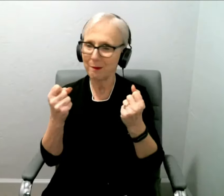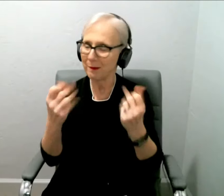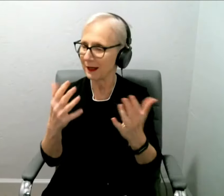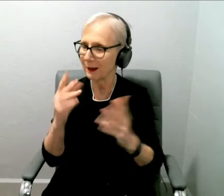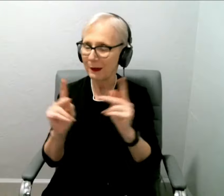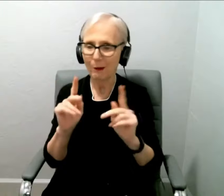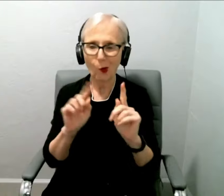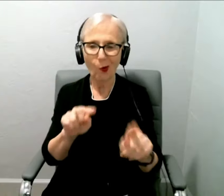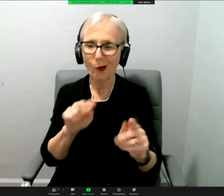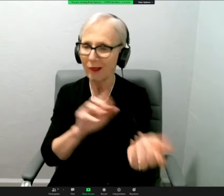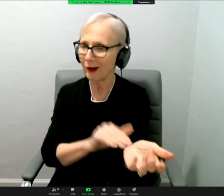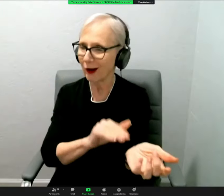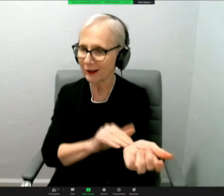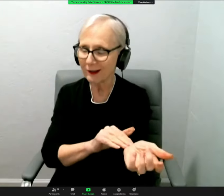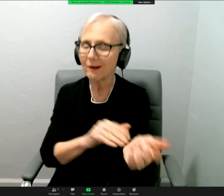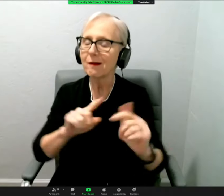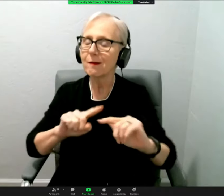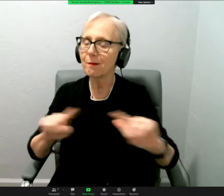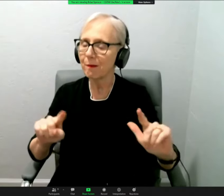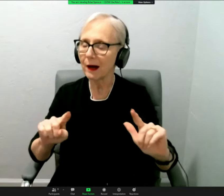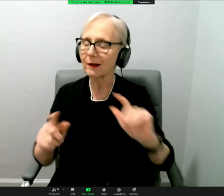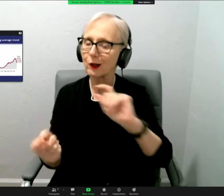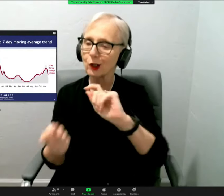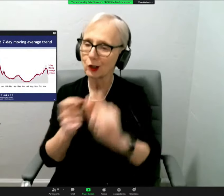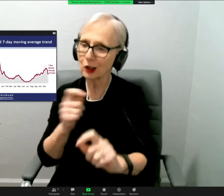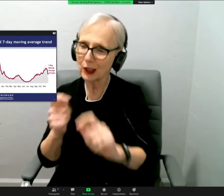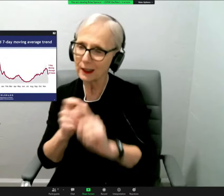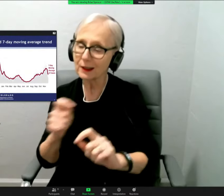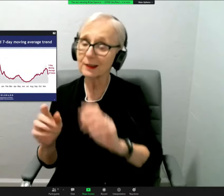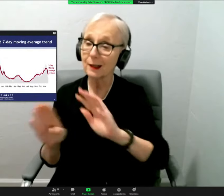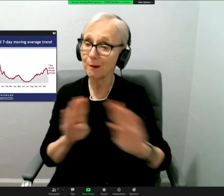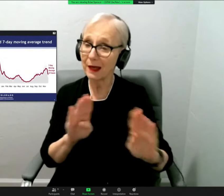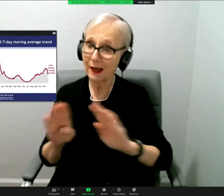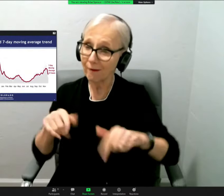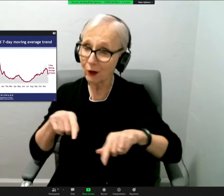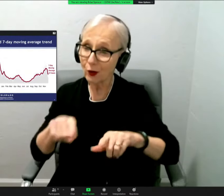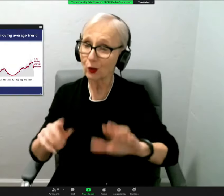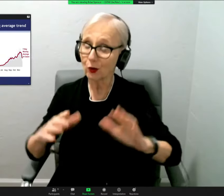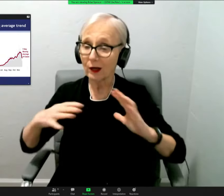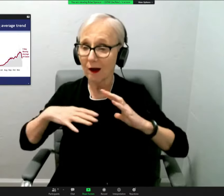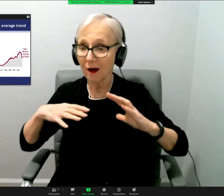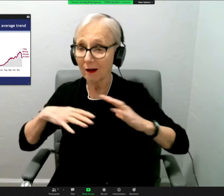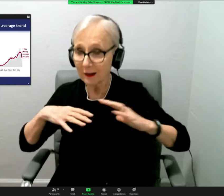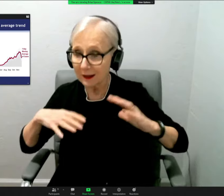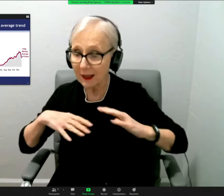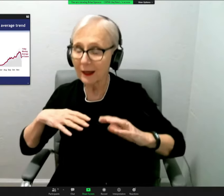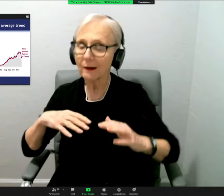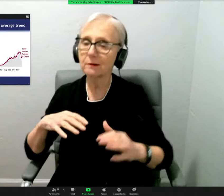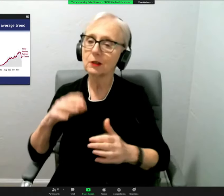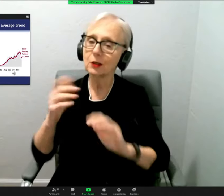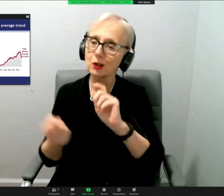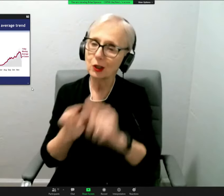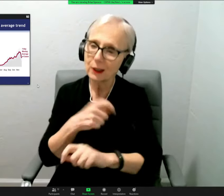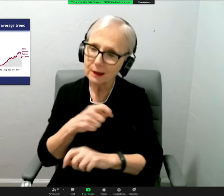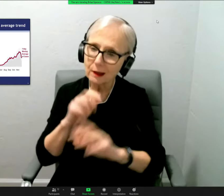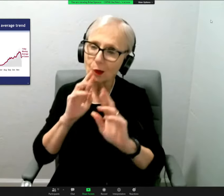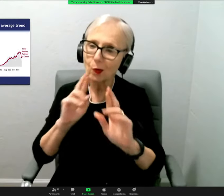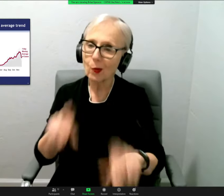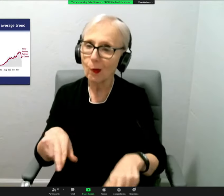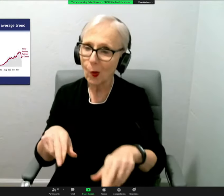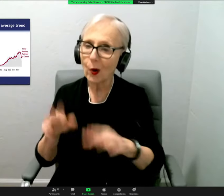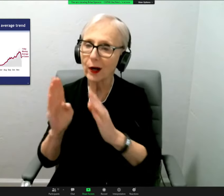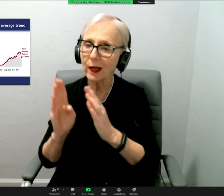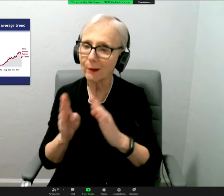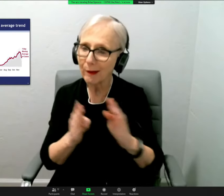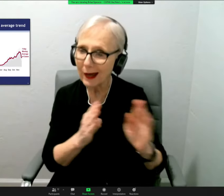there's often changes in individuals' behavior and seeking testing. There's changing in reporting patterns, changing in data